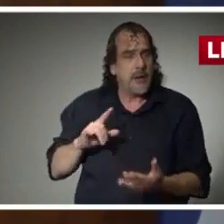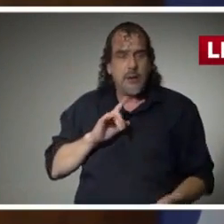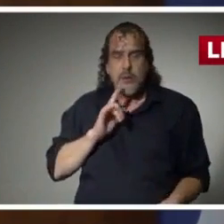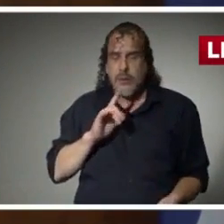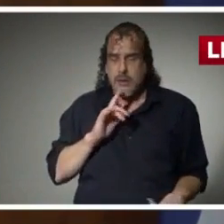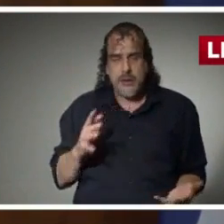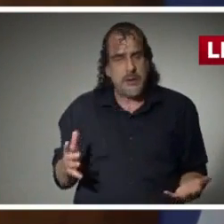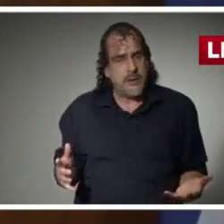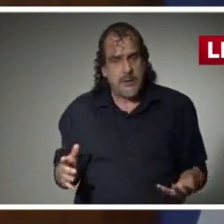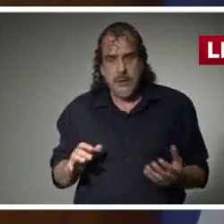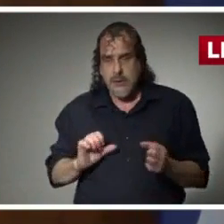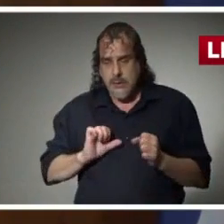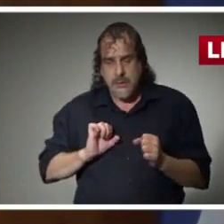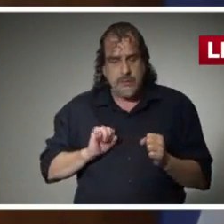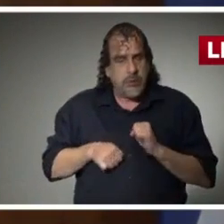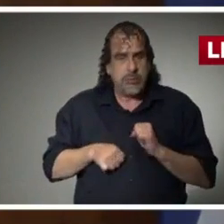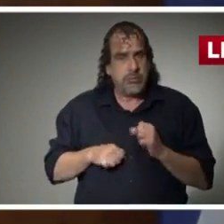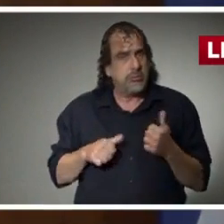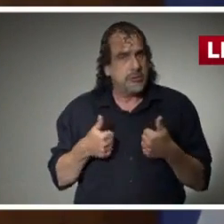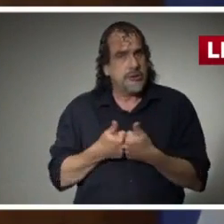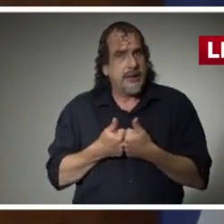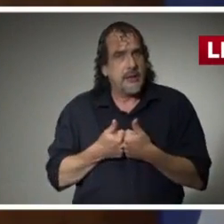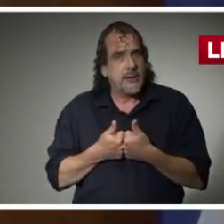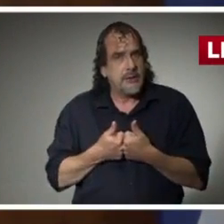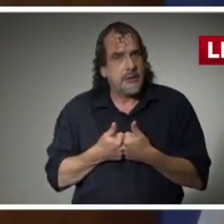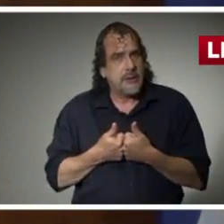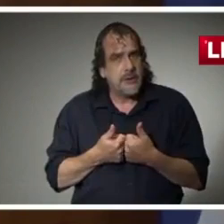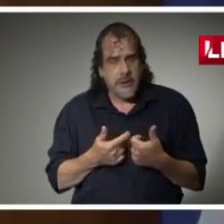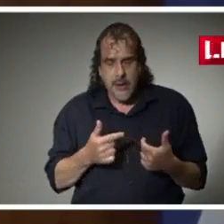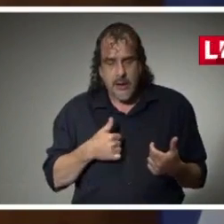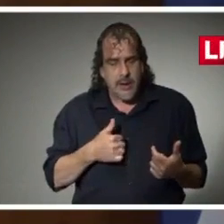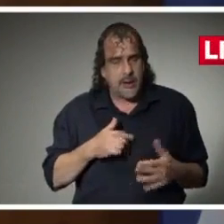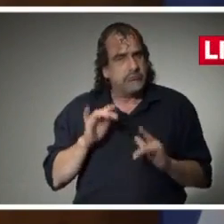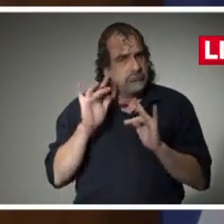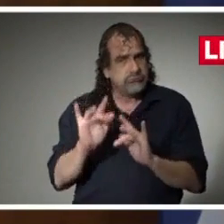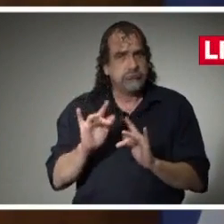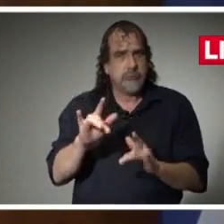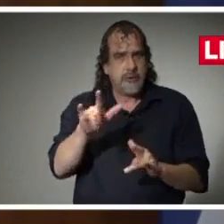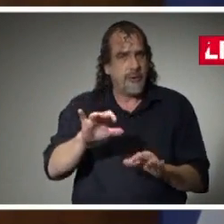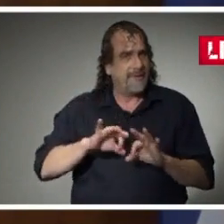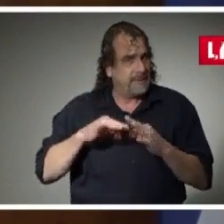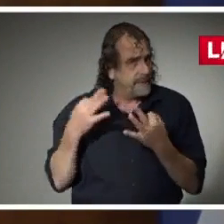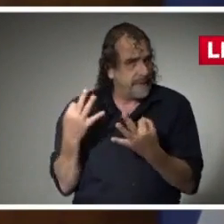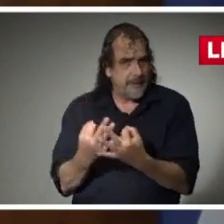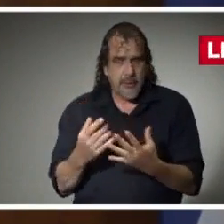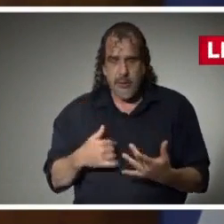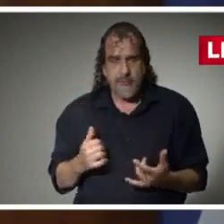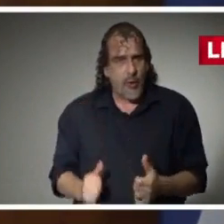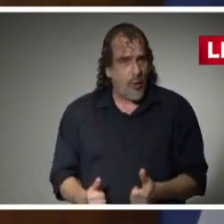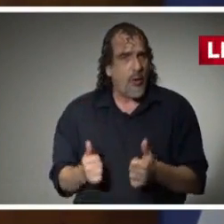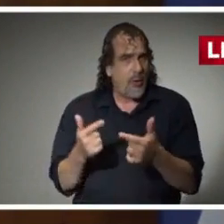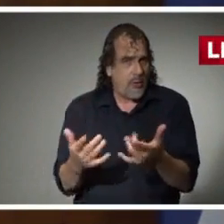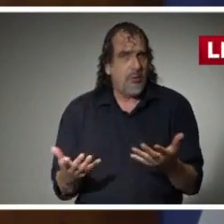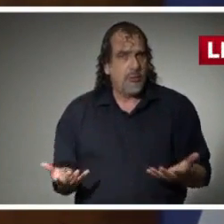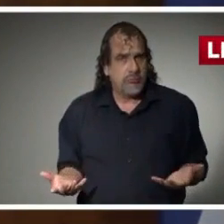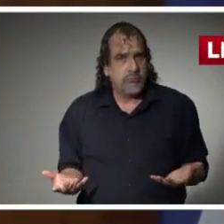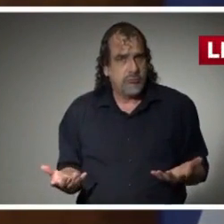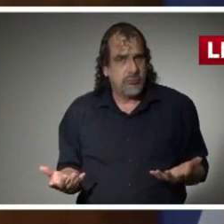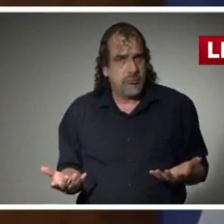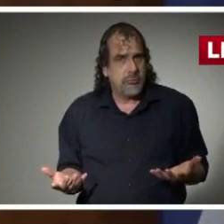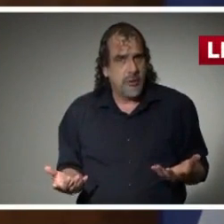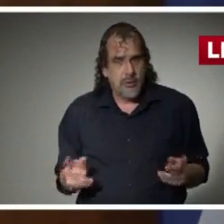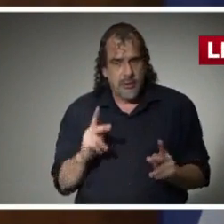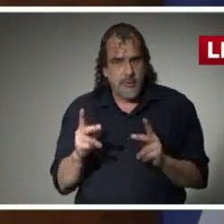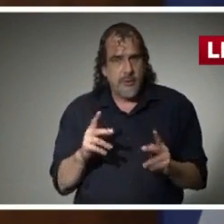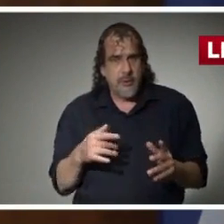really challenging and our heart goes out to the family. Our heart goes out to all